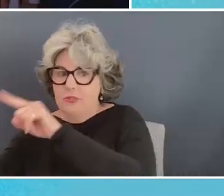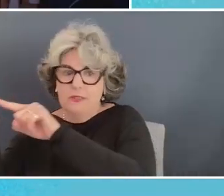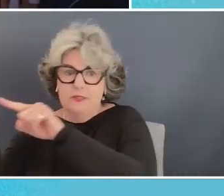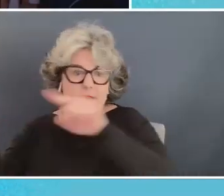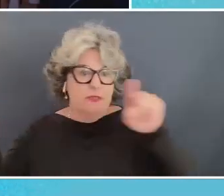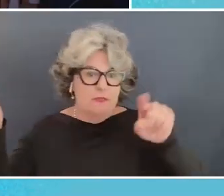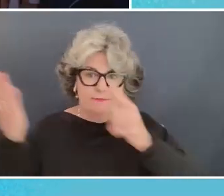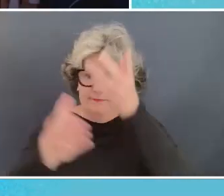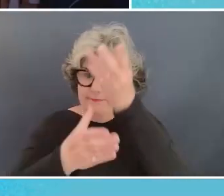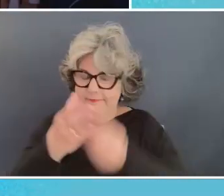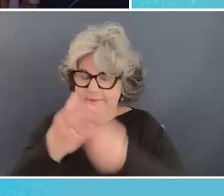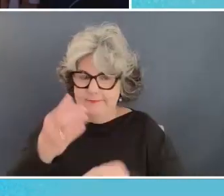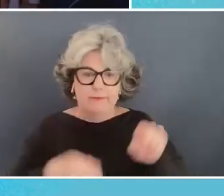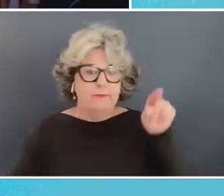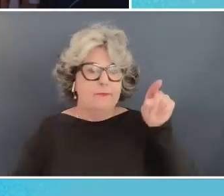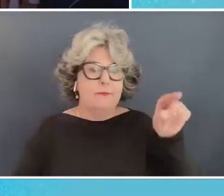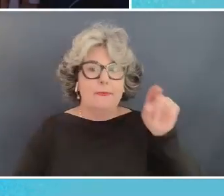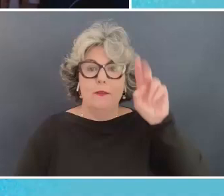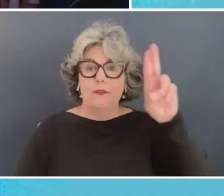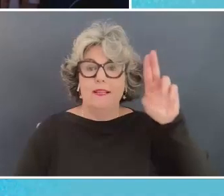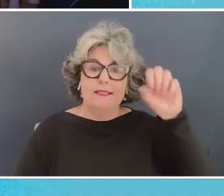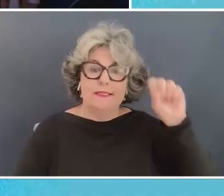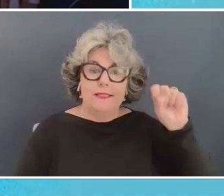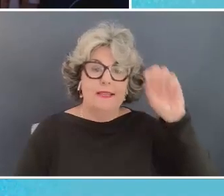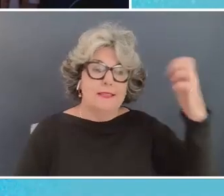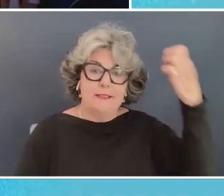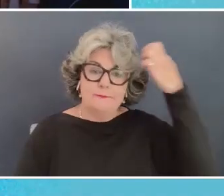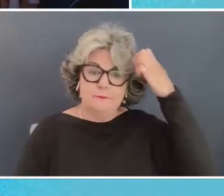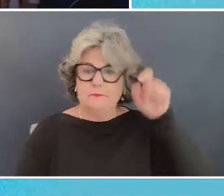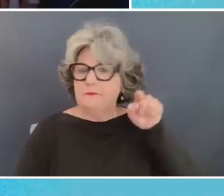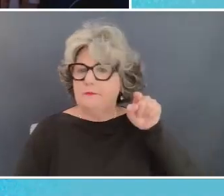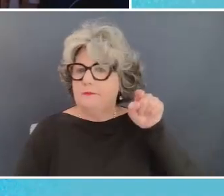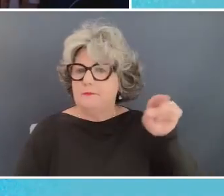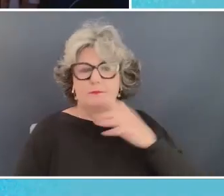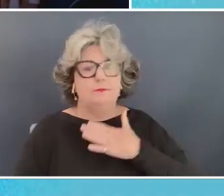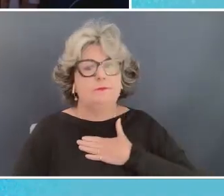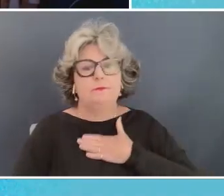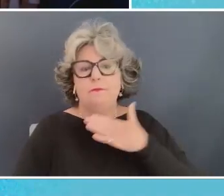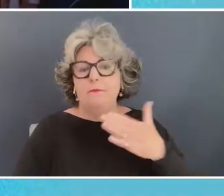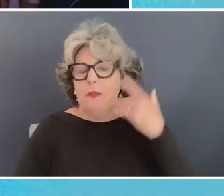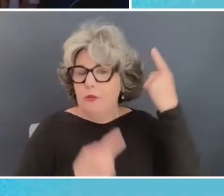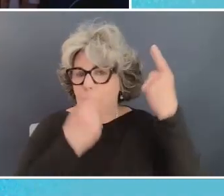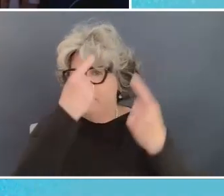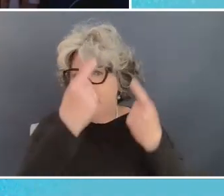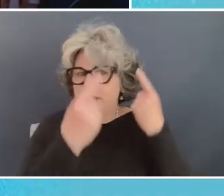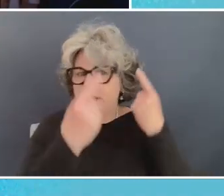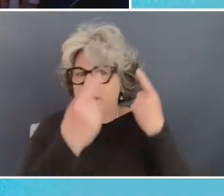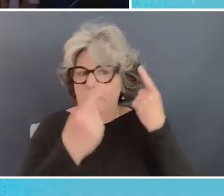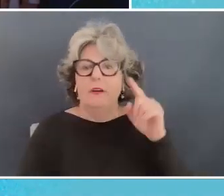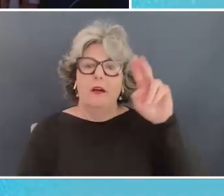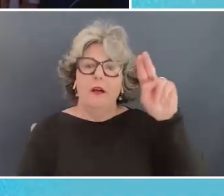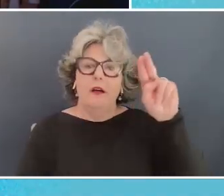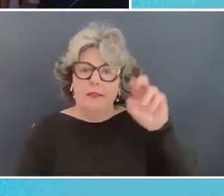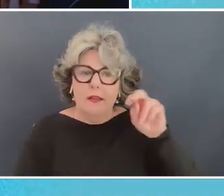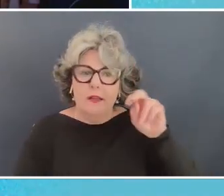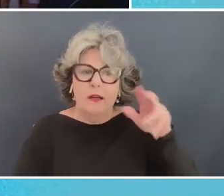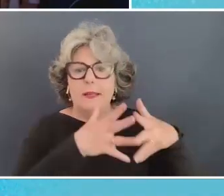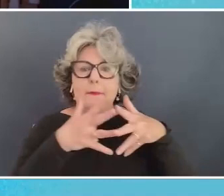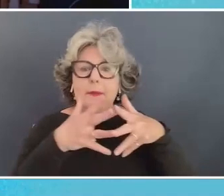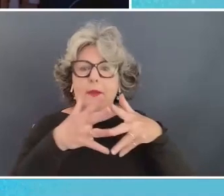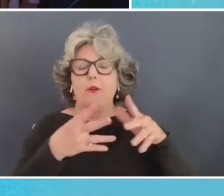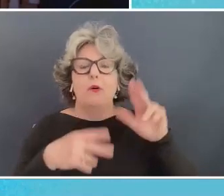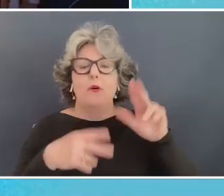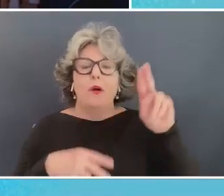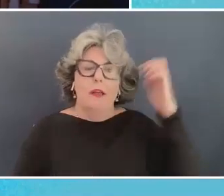fact that the united states and europe are not even willing to consider a non-american or a non-european to